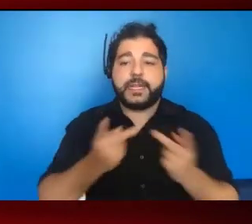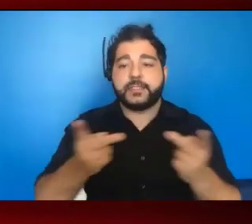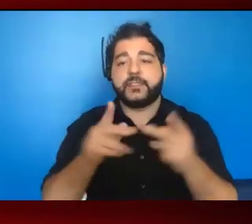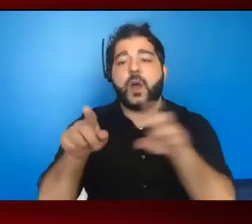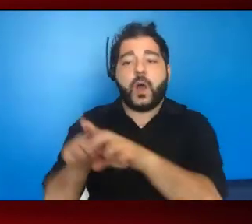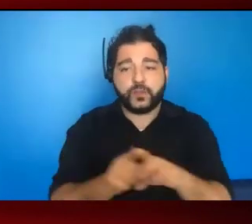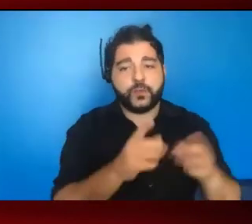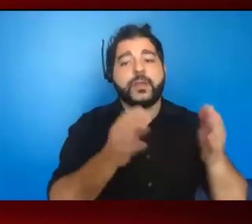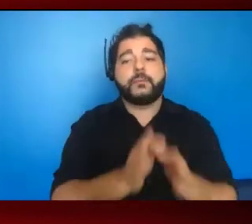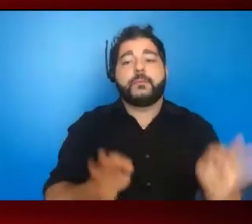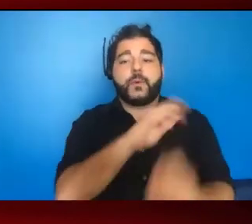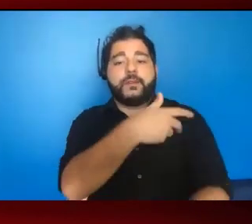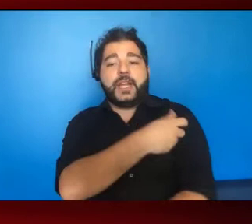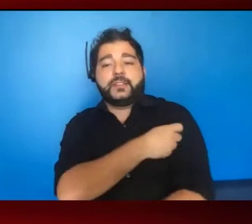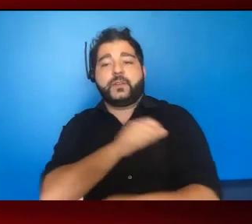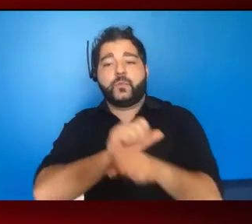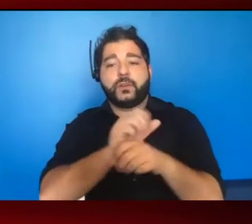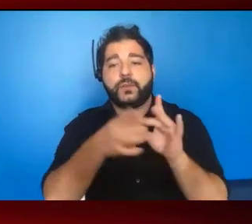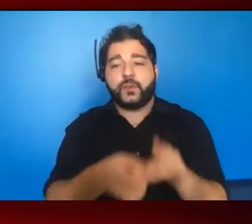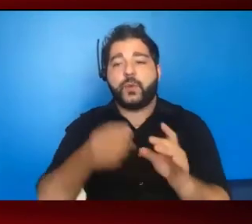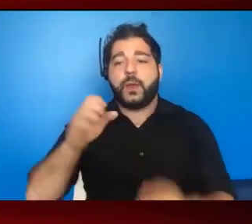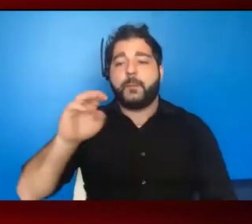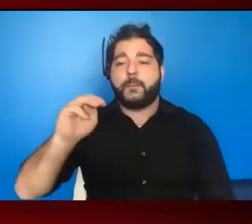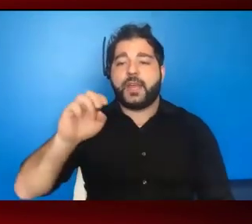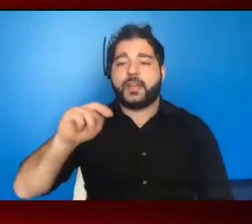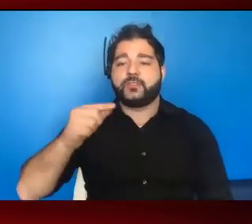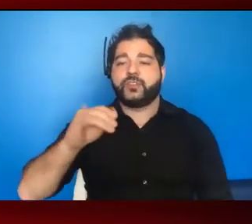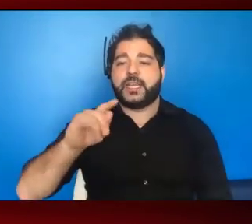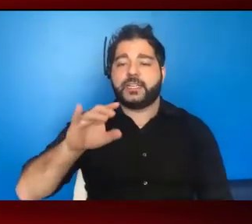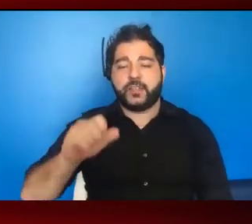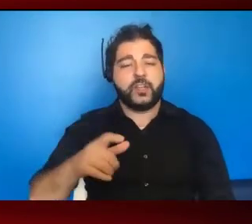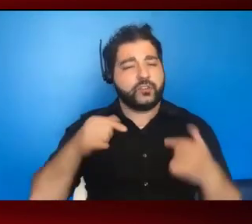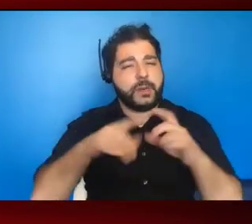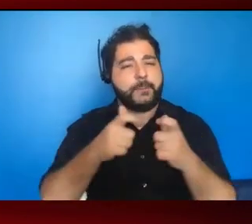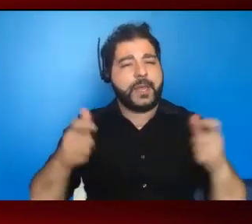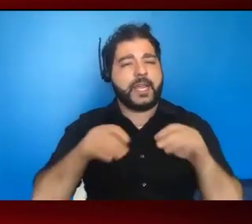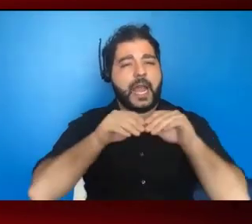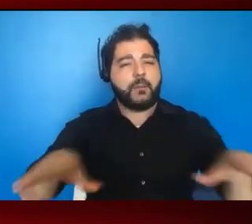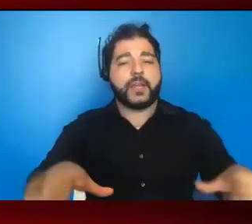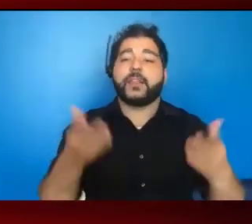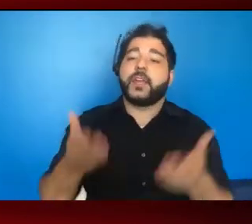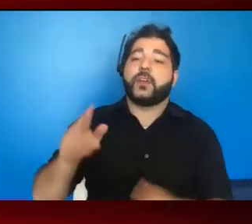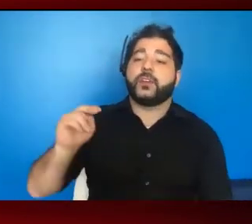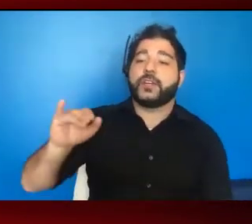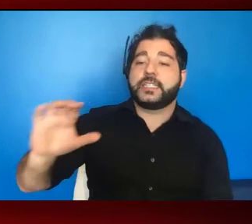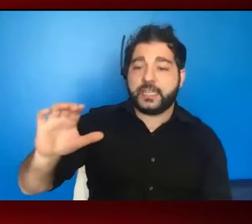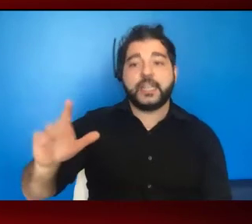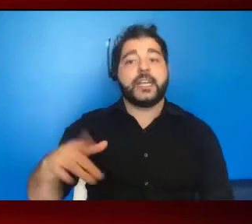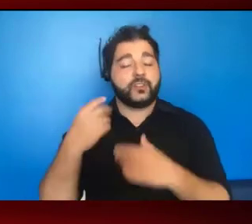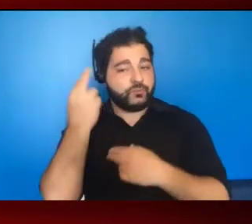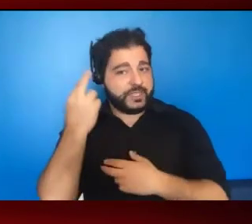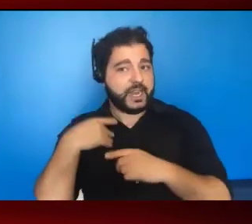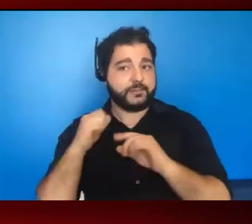vaccine work in meningitis during a big outbreak in New York City. That led me to public health, where I